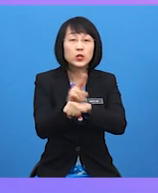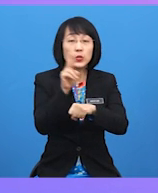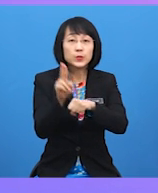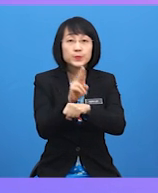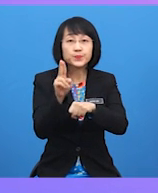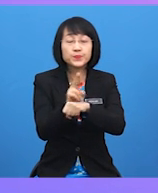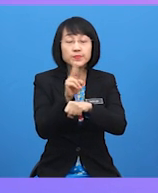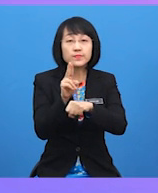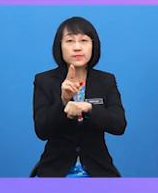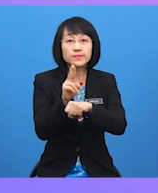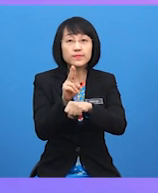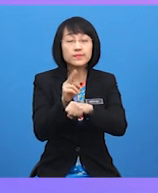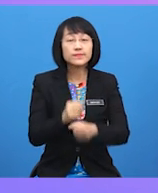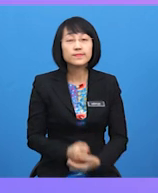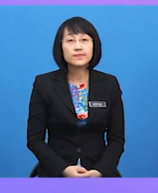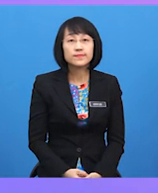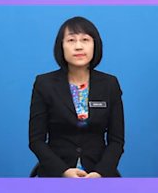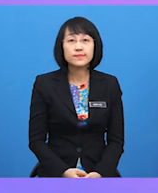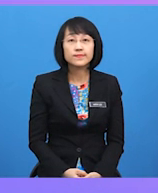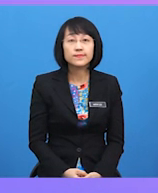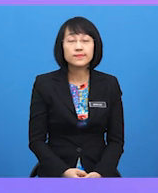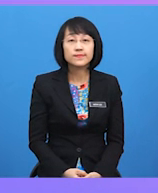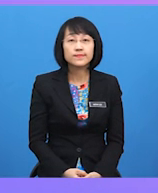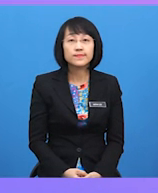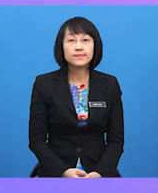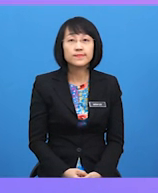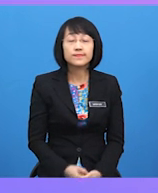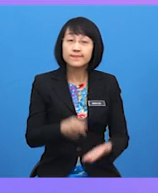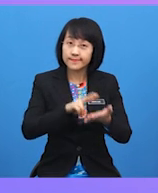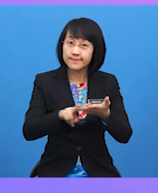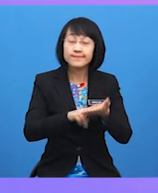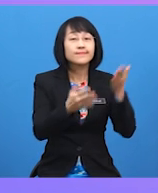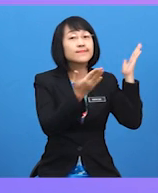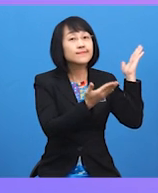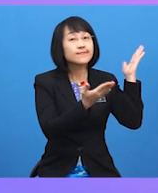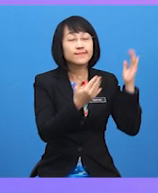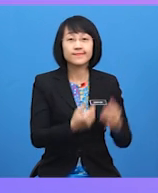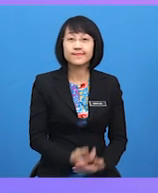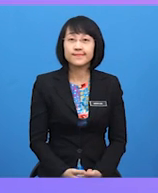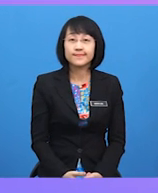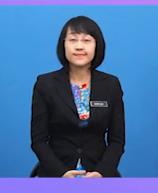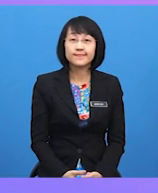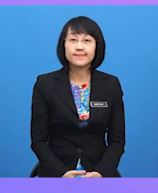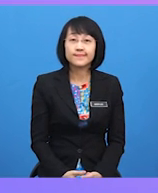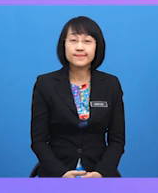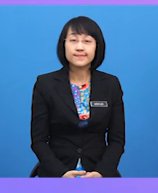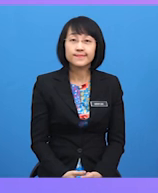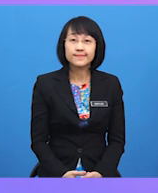attractive, having qualities that are pleasing